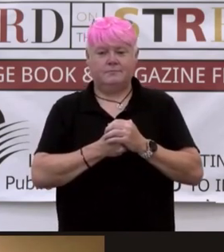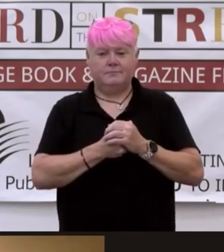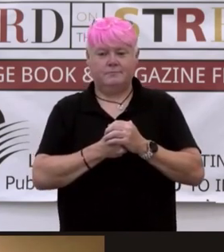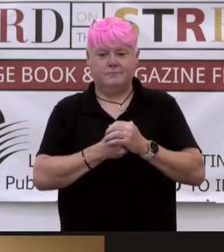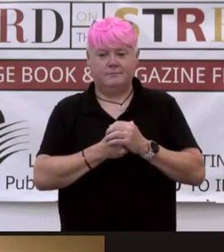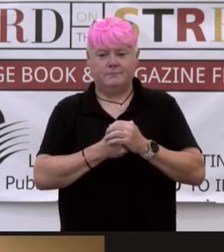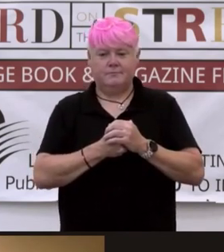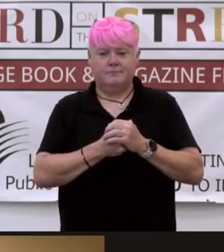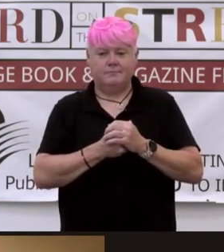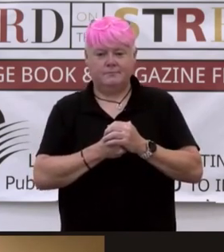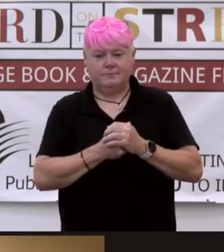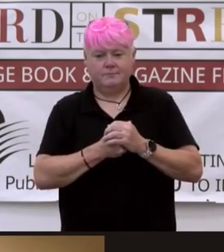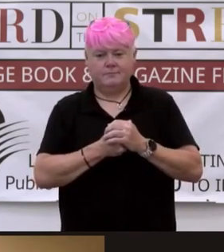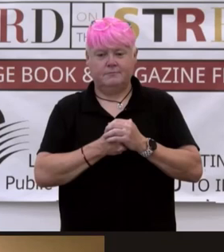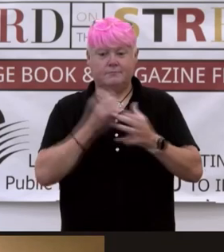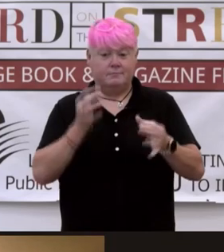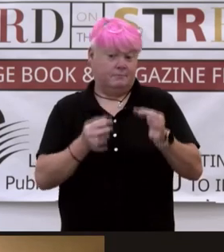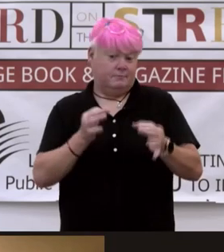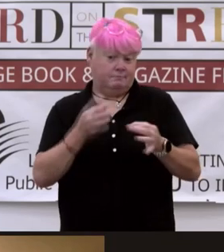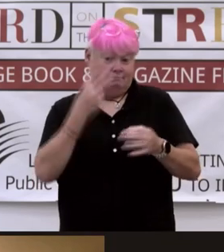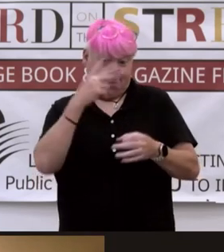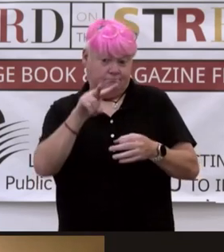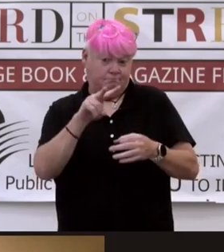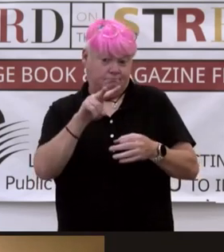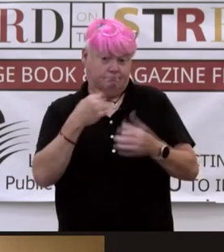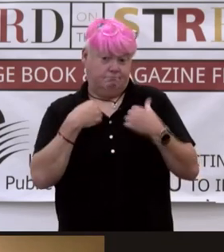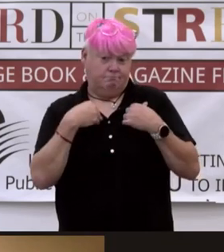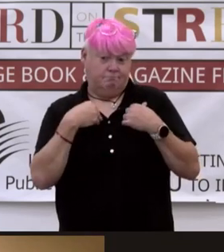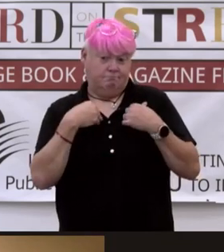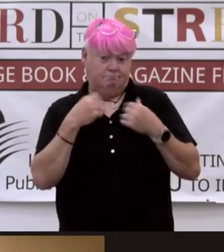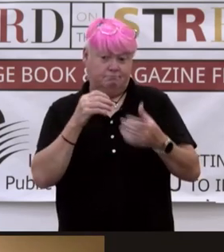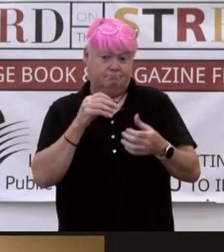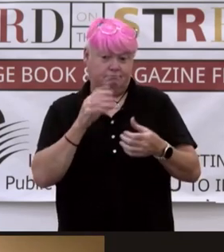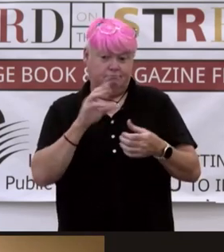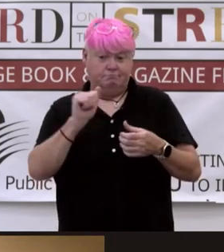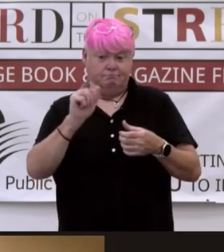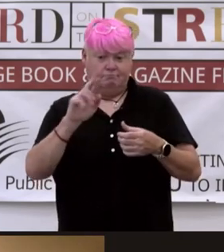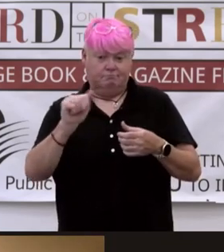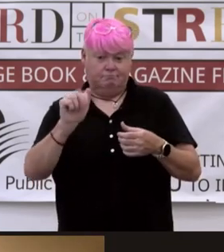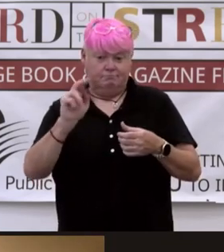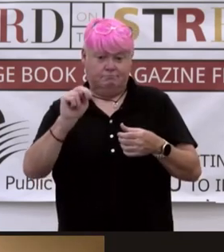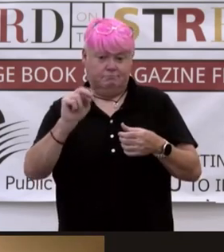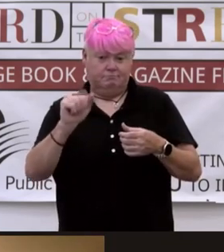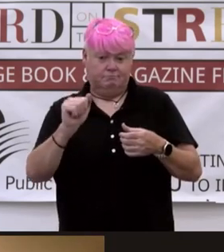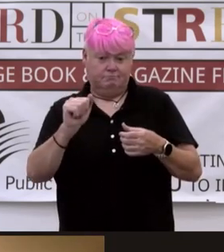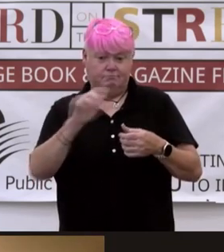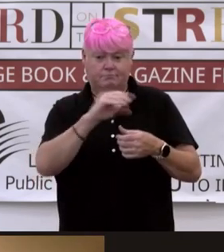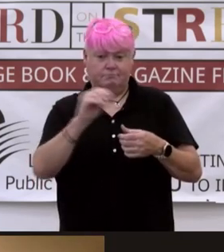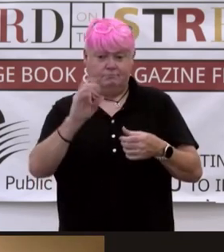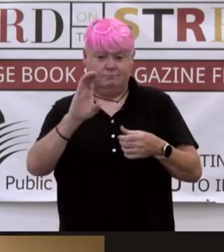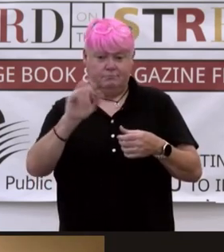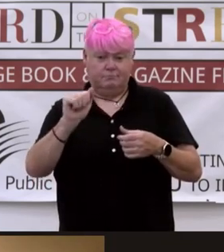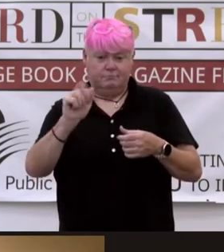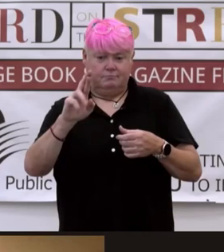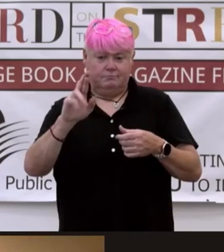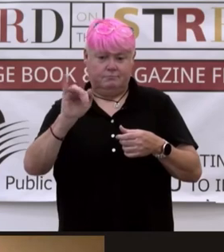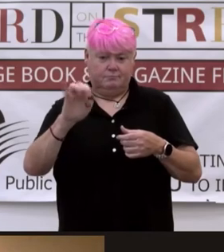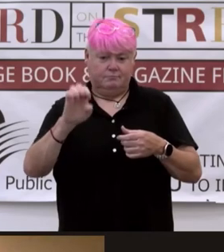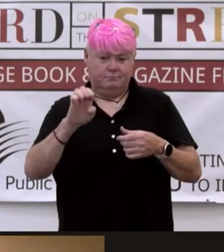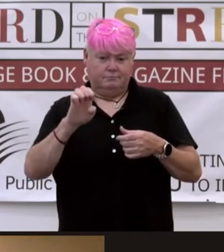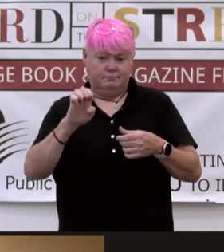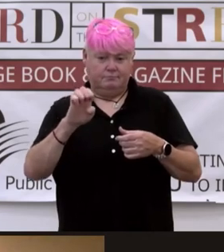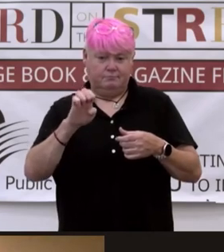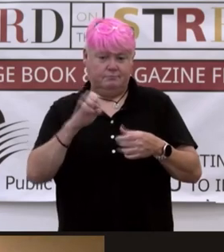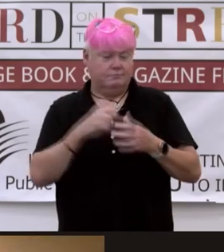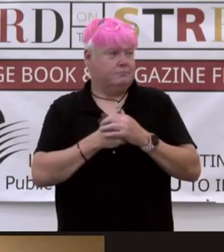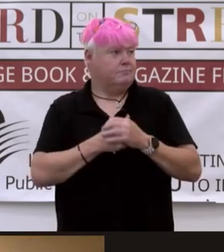All right. All Well, it looks like we have a copy going to Ariana and a copy going to Carrie. I'm going to just jot your